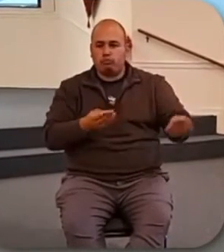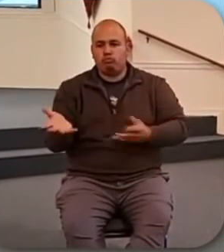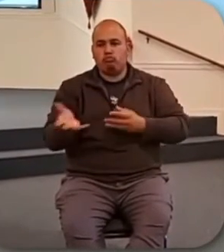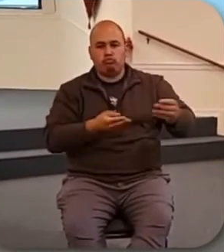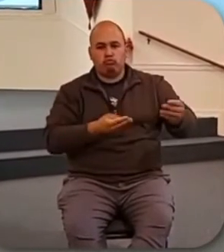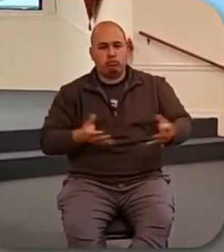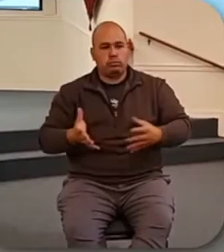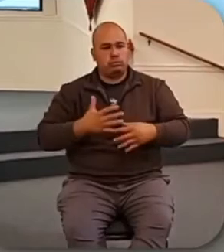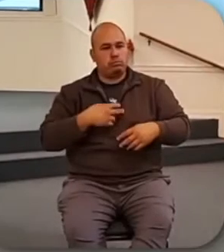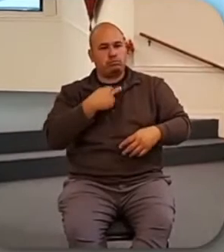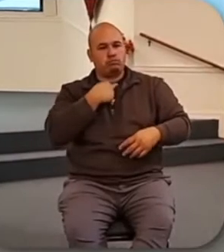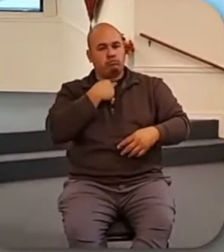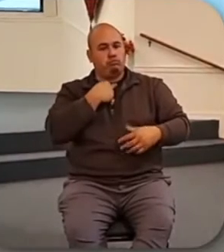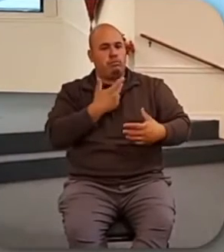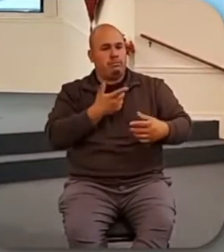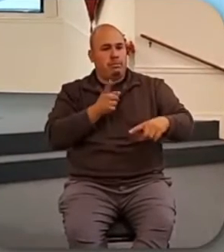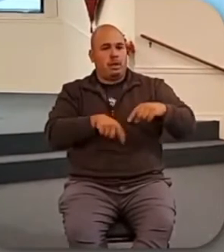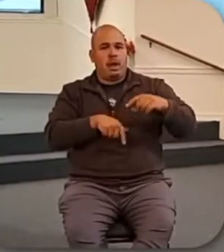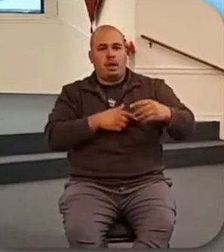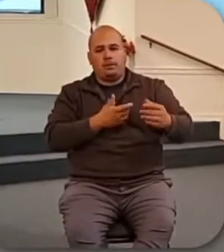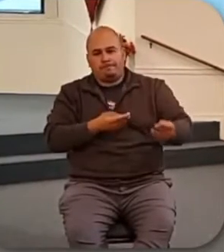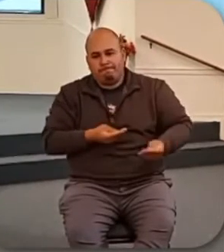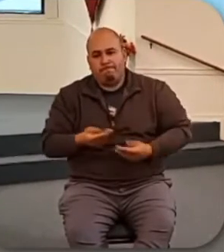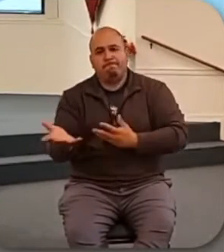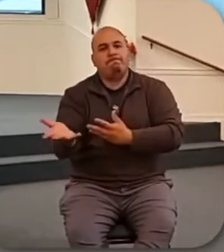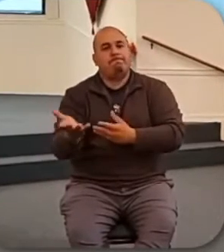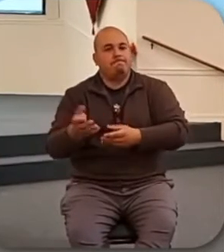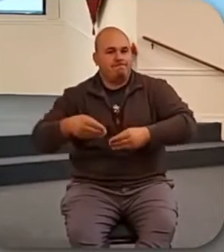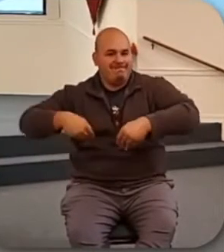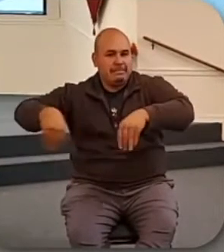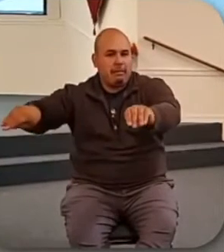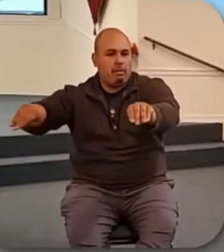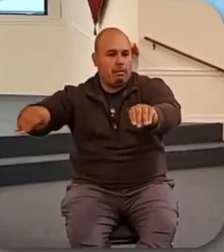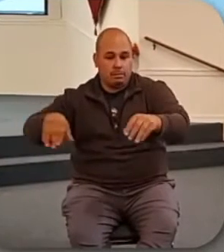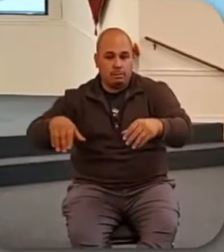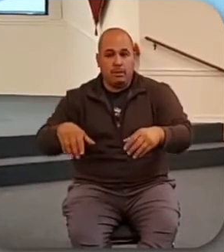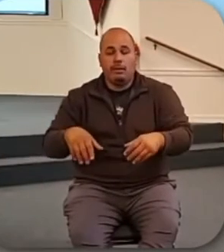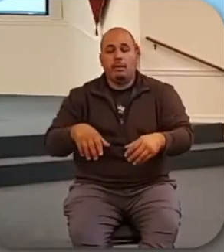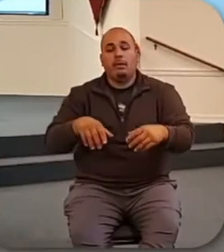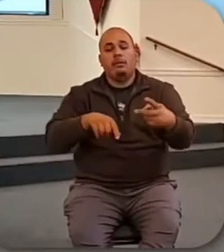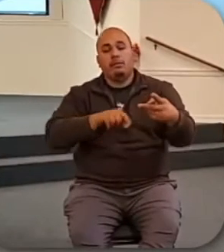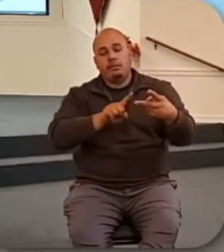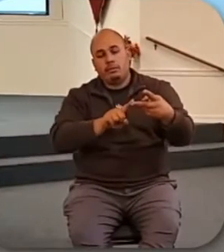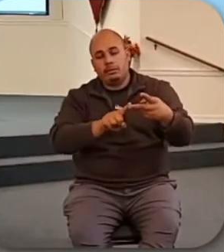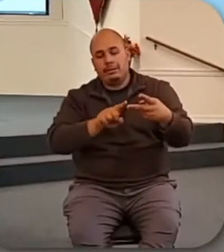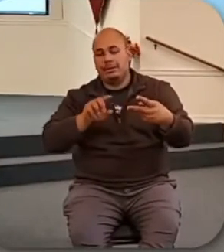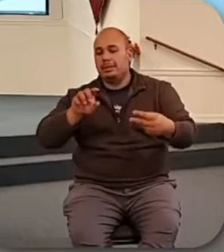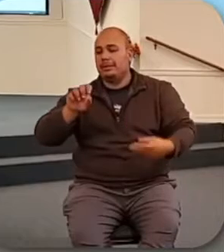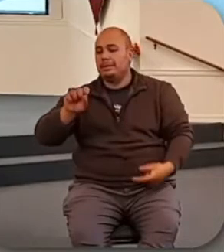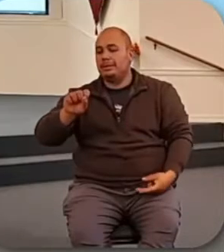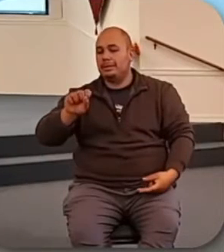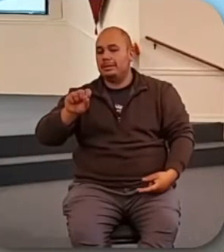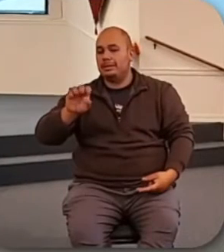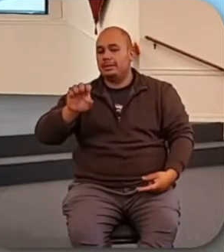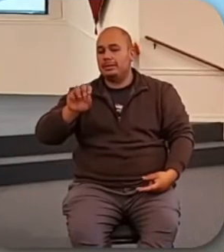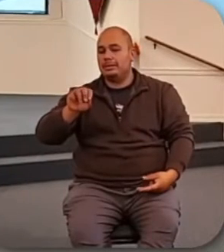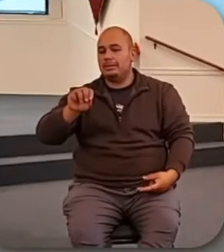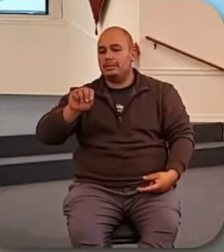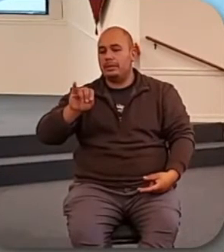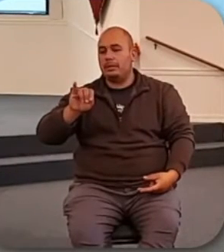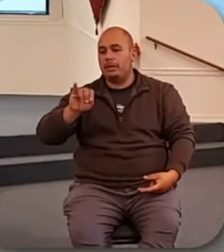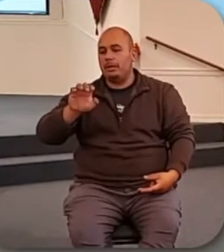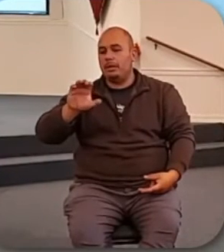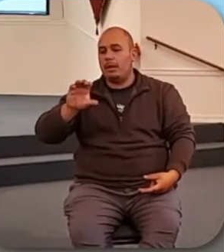they say it's caused by a global semiconductor shortage. So anything that uses advanced electronics is just kind of slowed